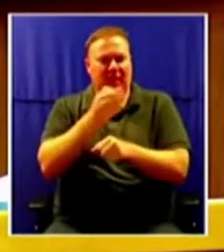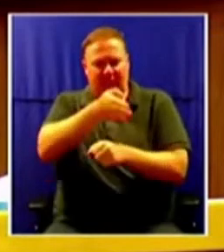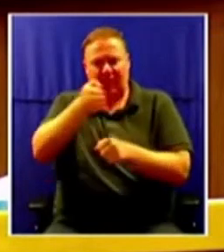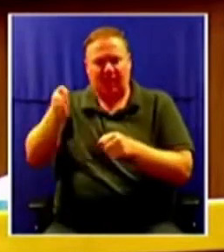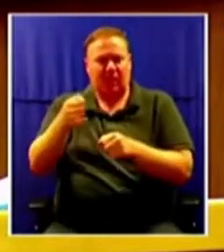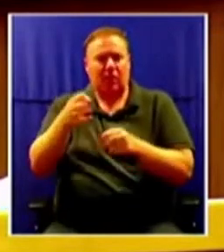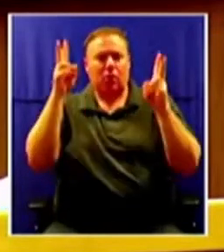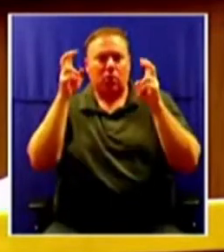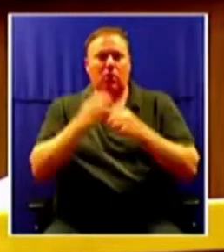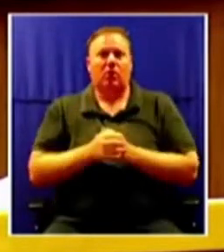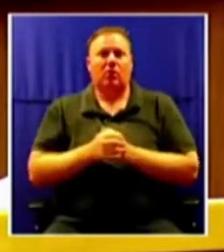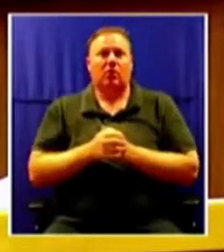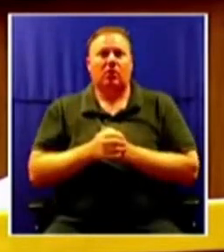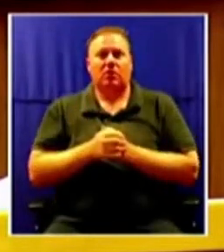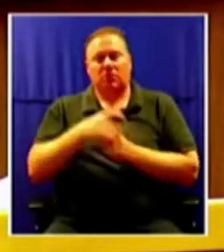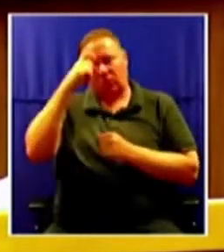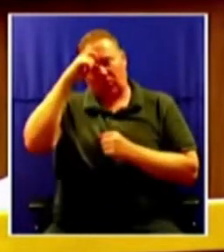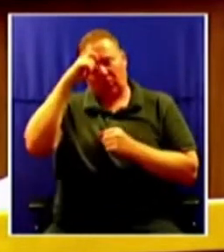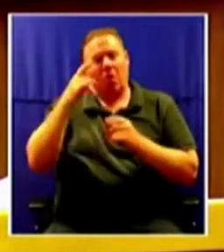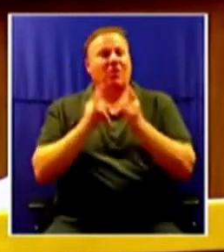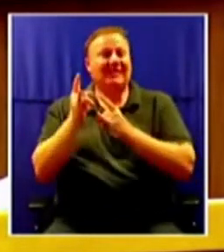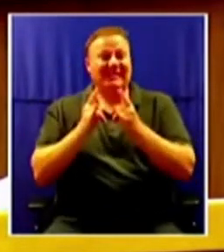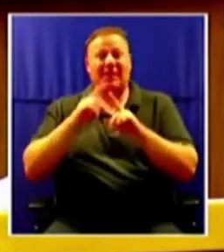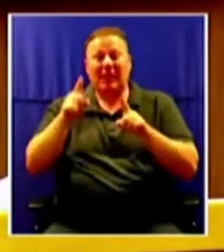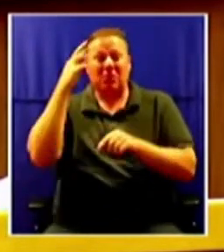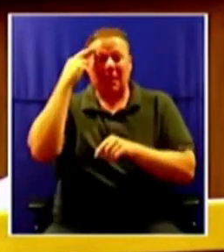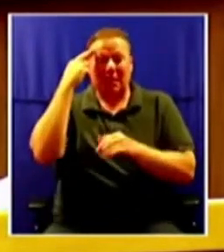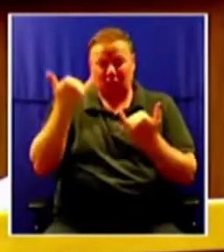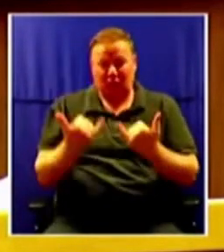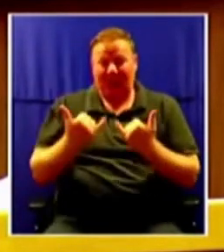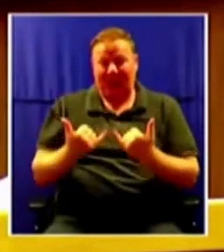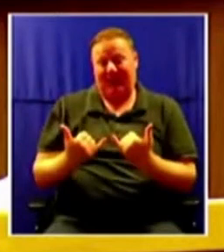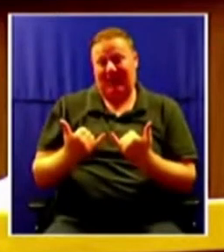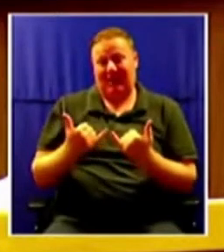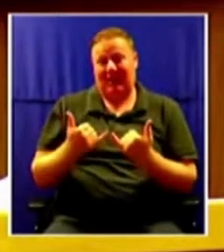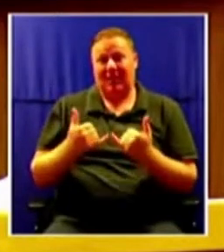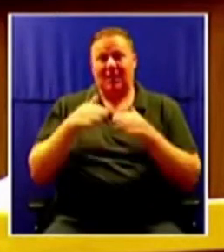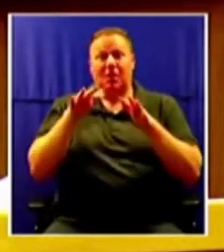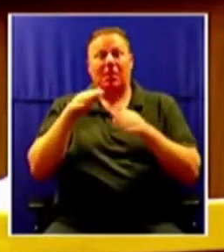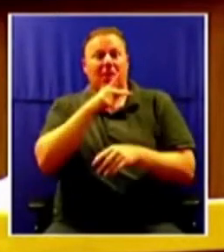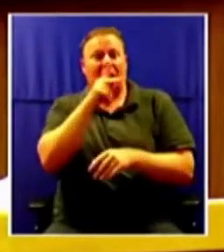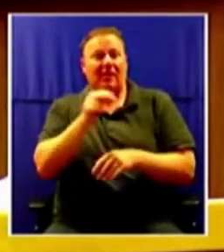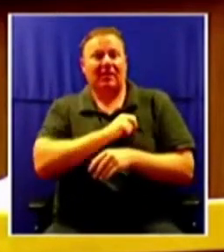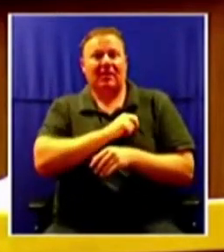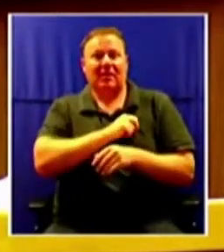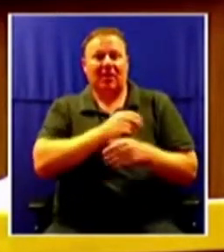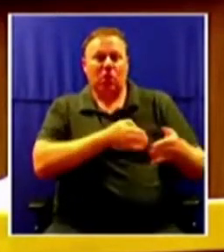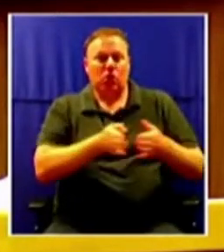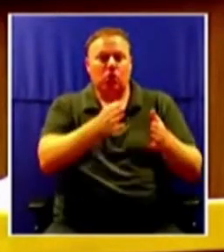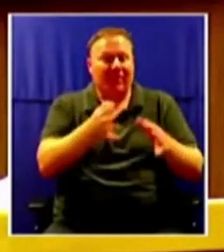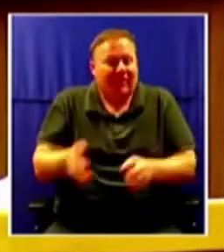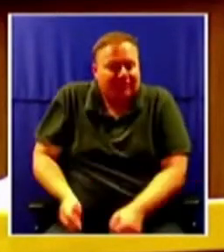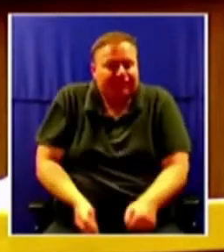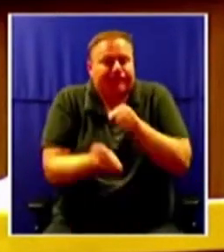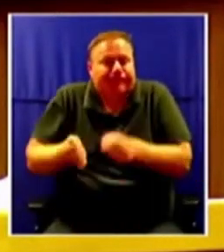preparing for your smart city, be reminded today that the people of Umkanyagute are drinking water from the river with the animals